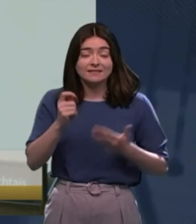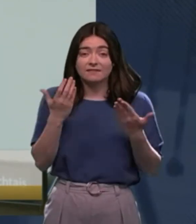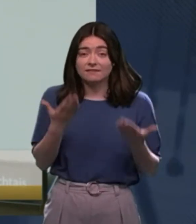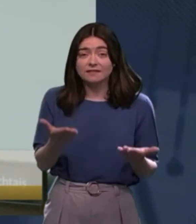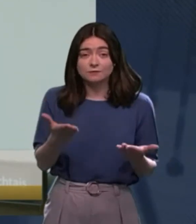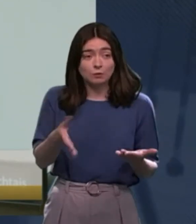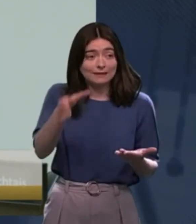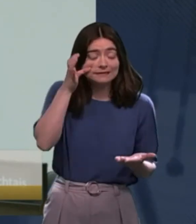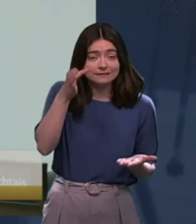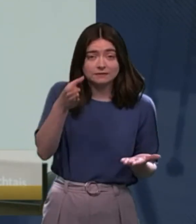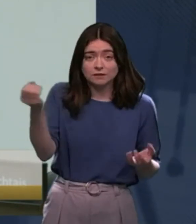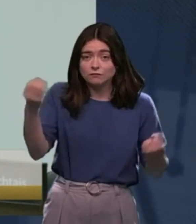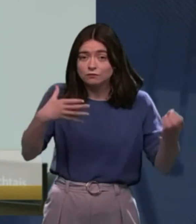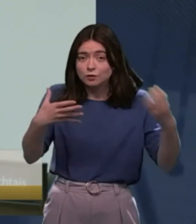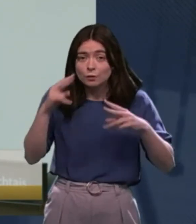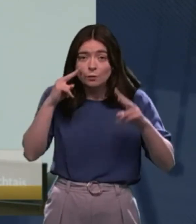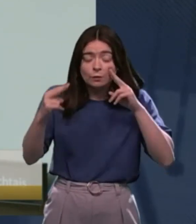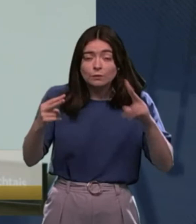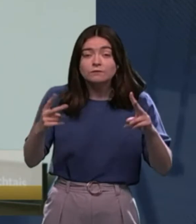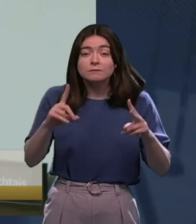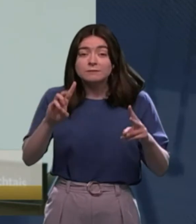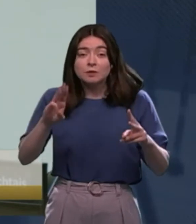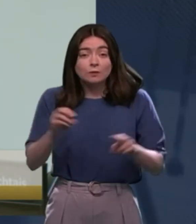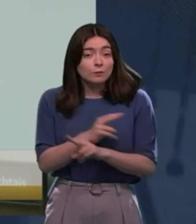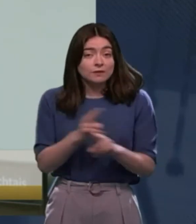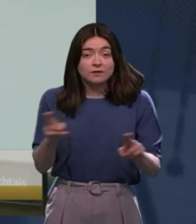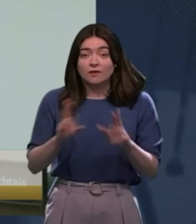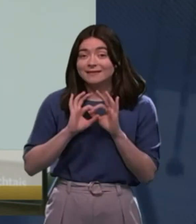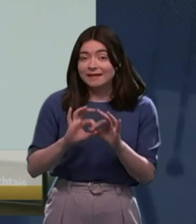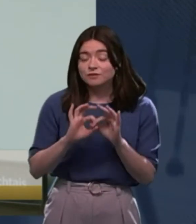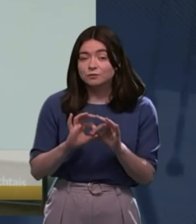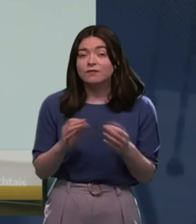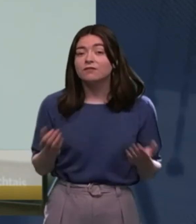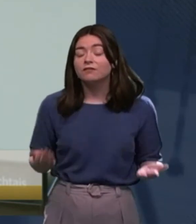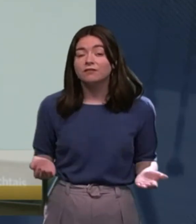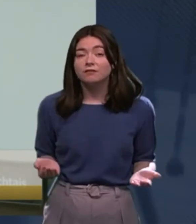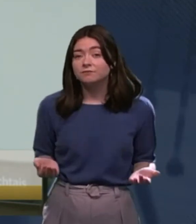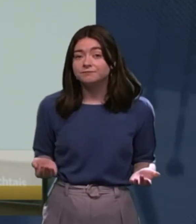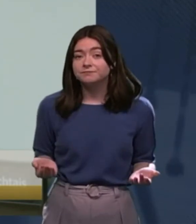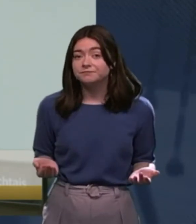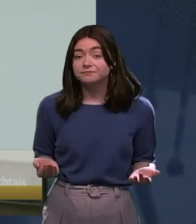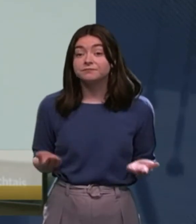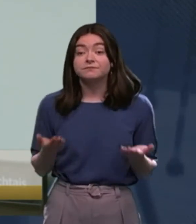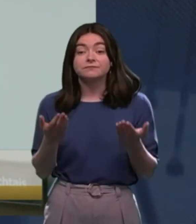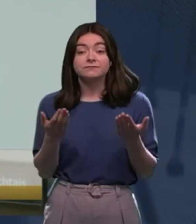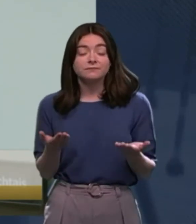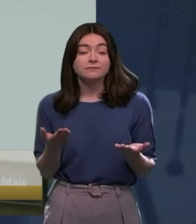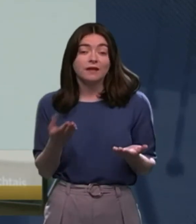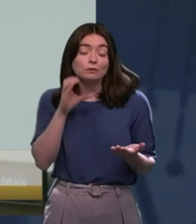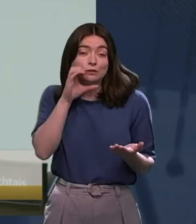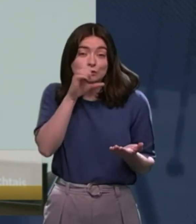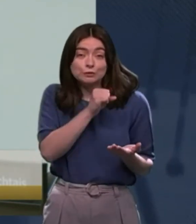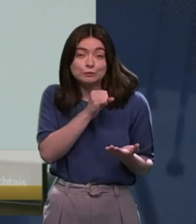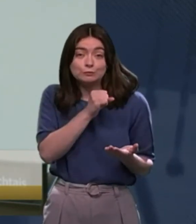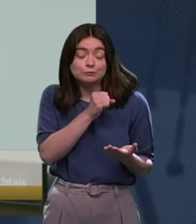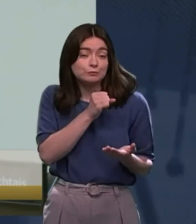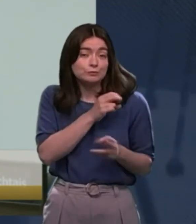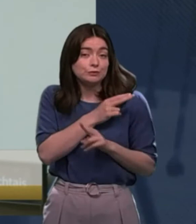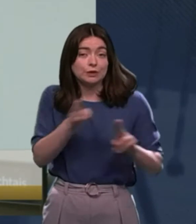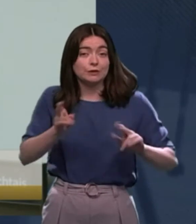from DPOs who said they weren't engaged with, and, I mean, that would be assuming incapacity